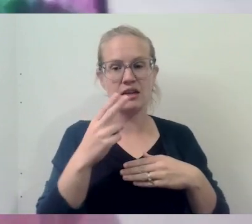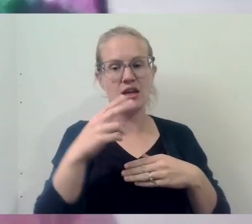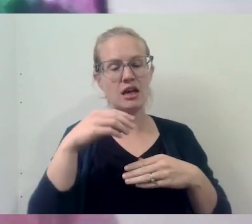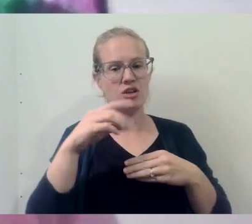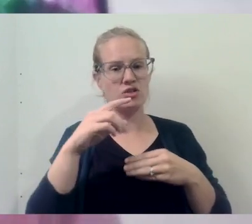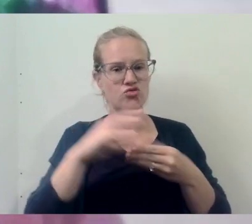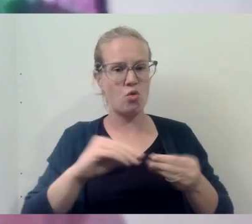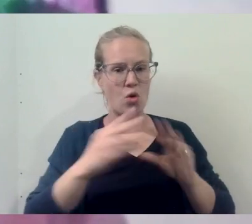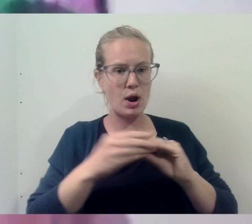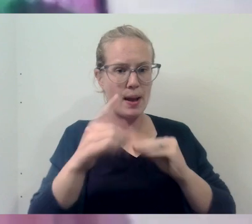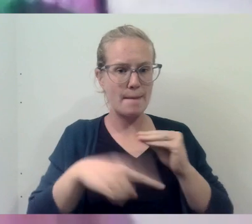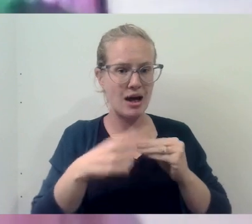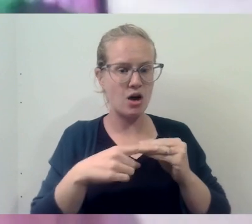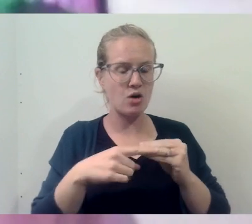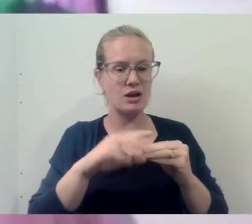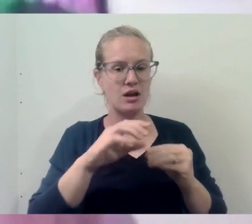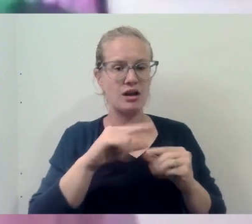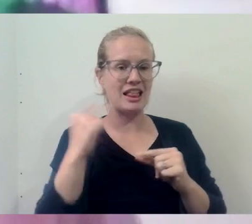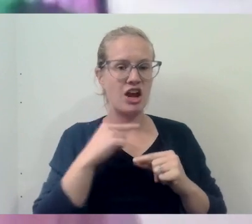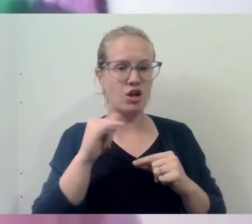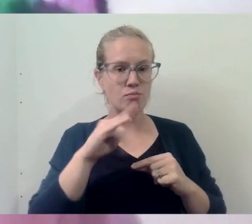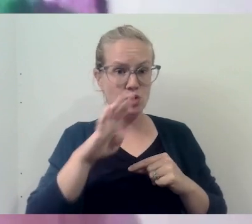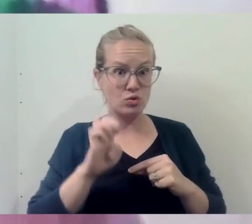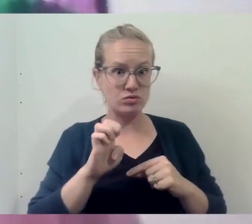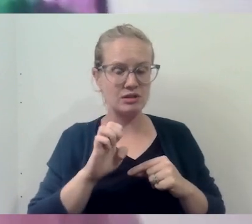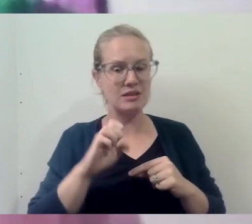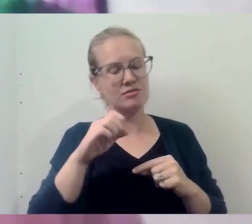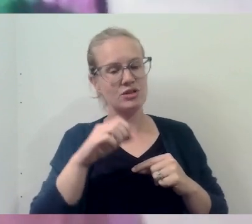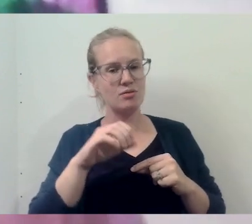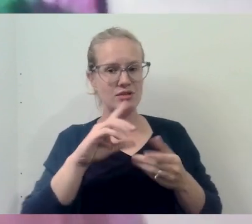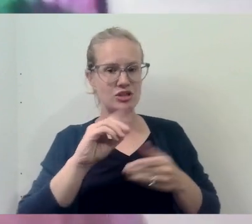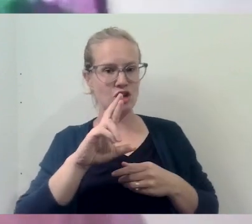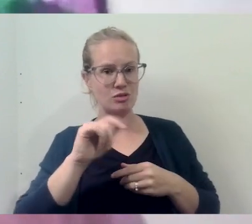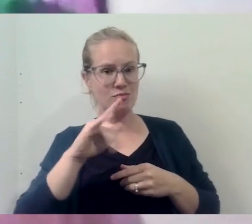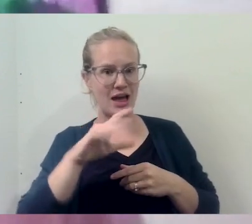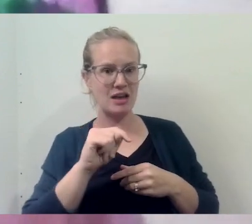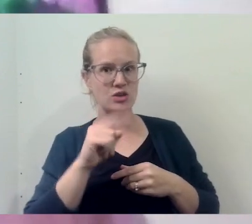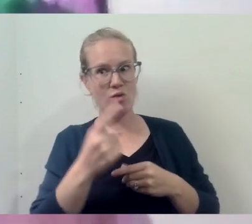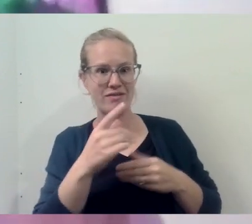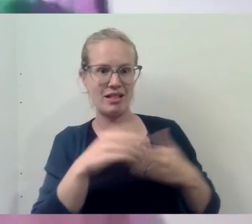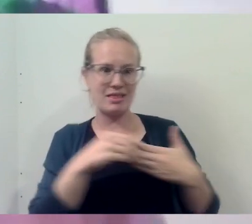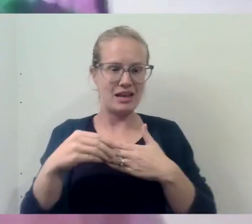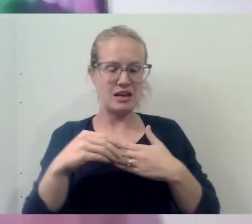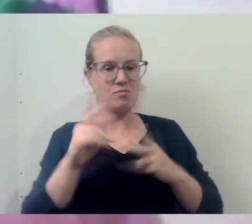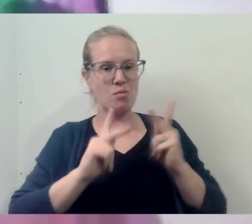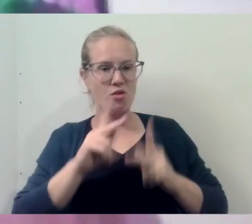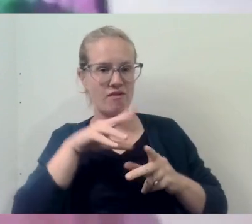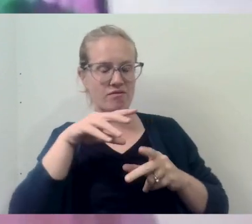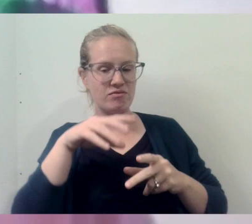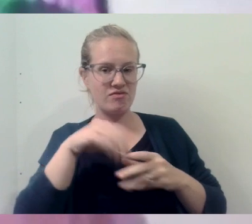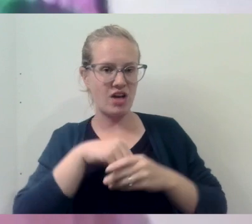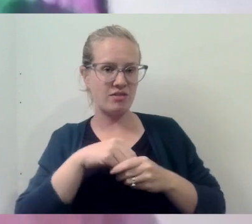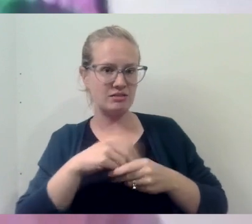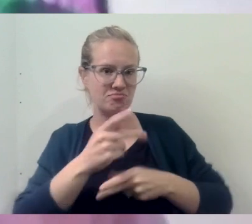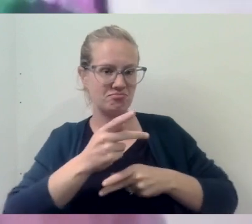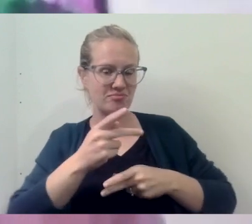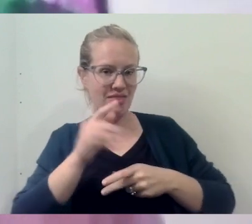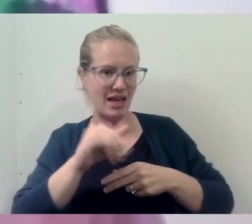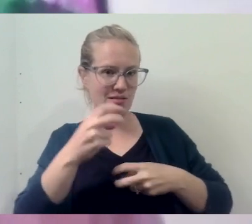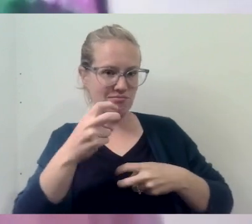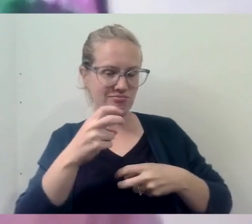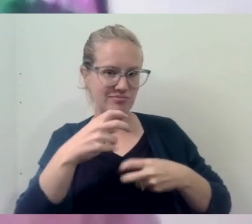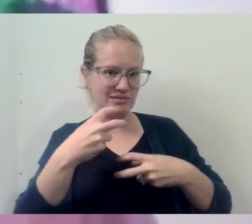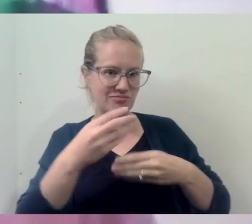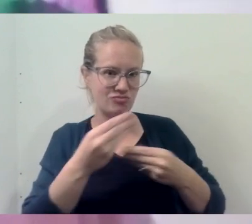in April 2002. So welcome, Dr. Plant. Good to see you. And our second expert